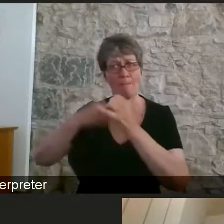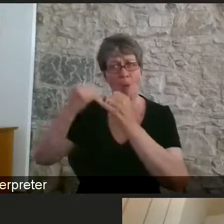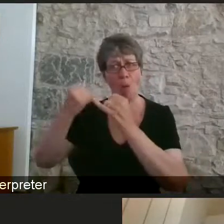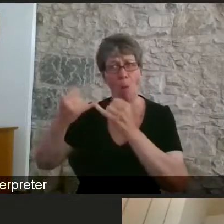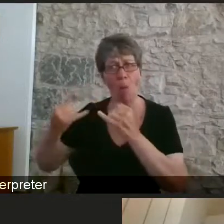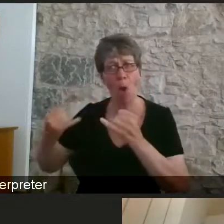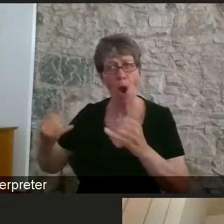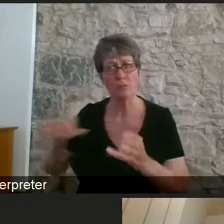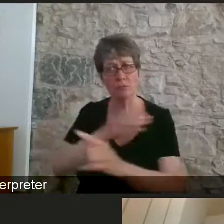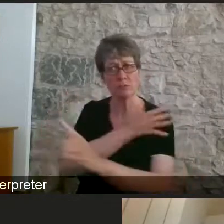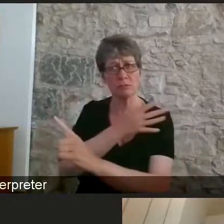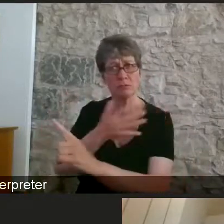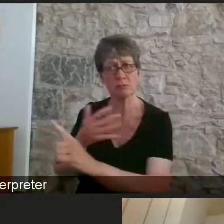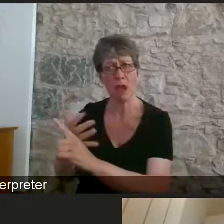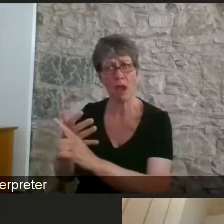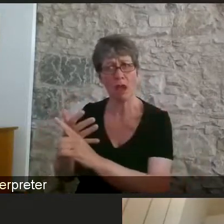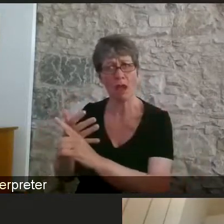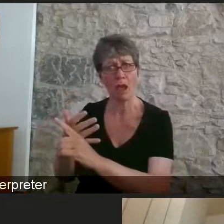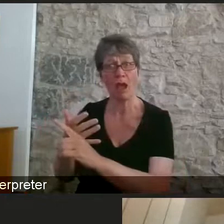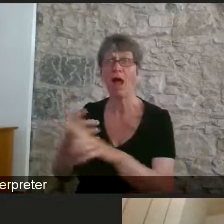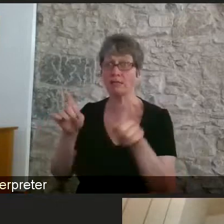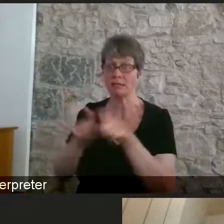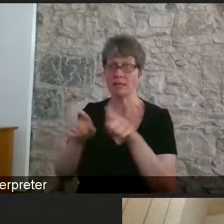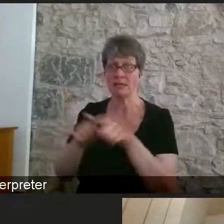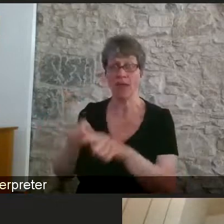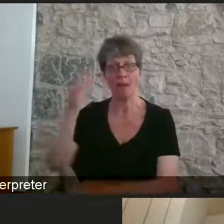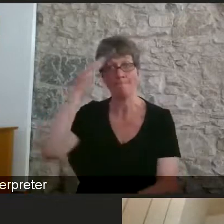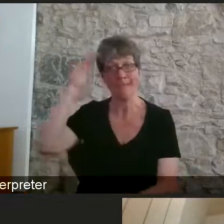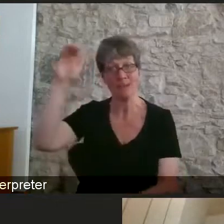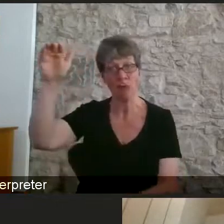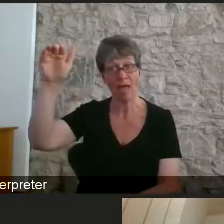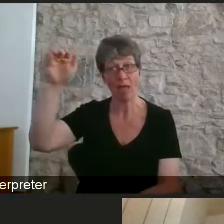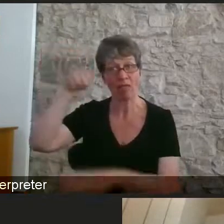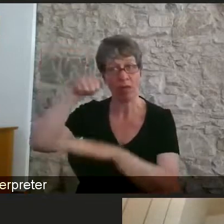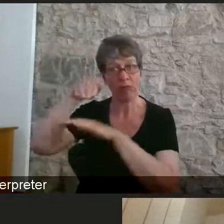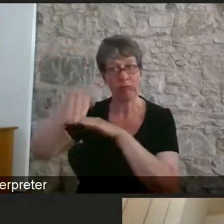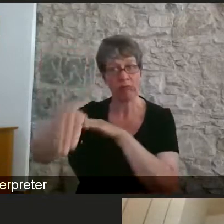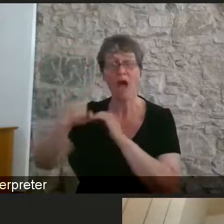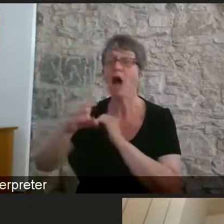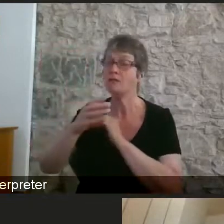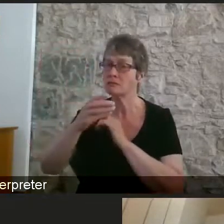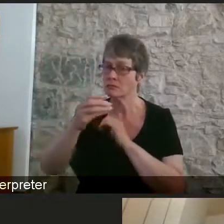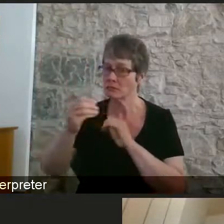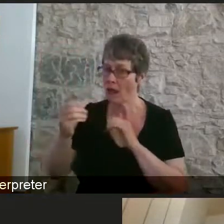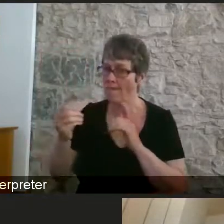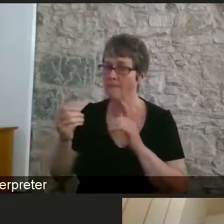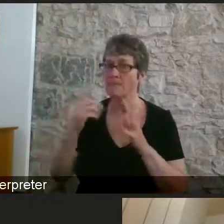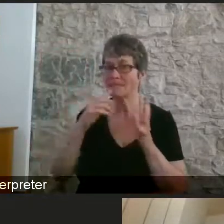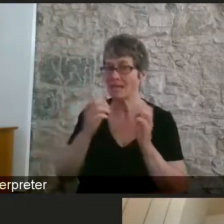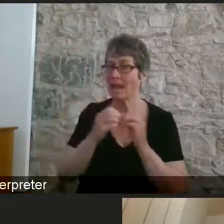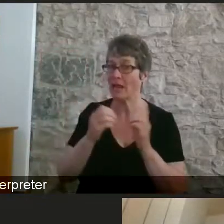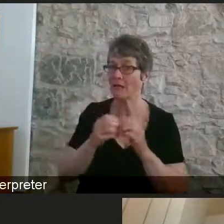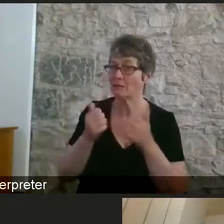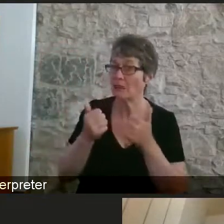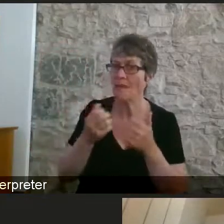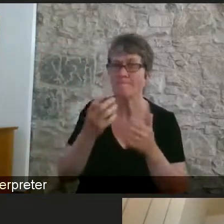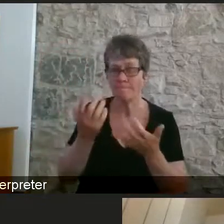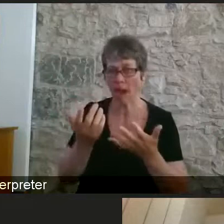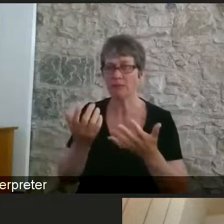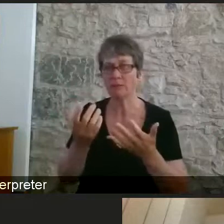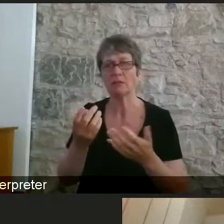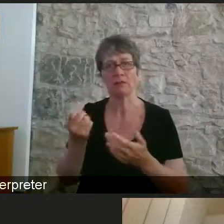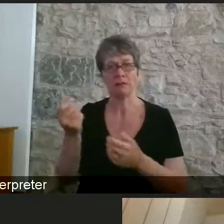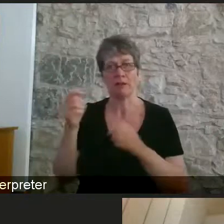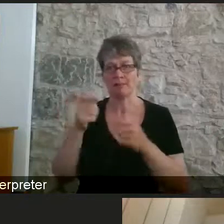percent said that mental health had worsened. Some had increased, but those reporting that it had worsened was greater than those